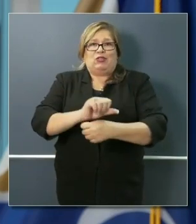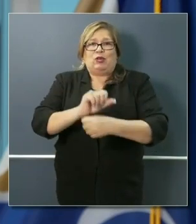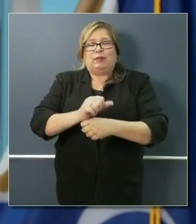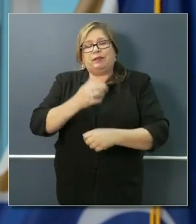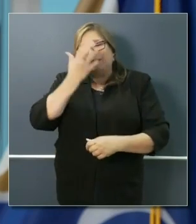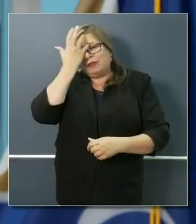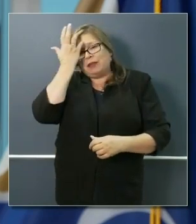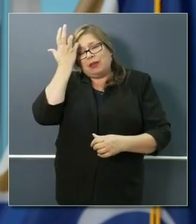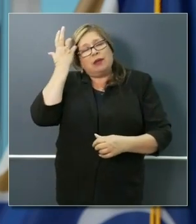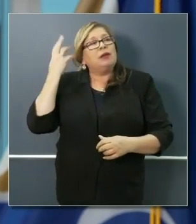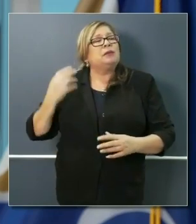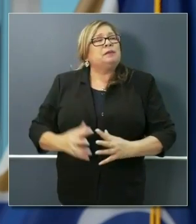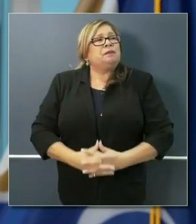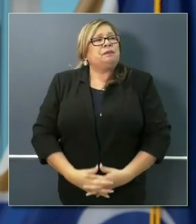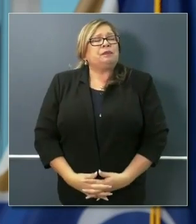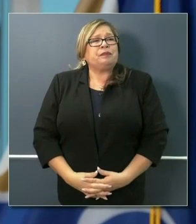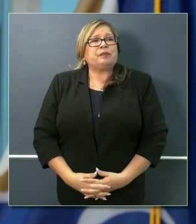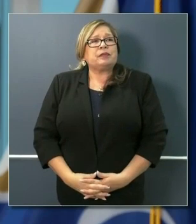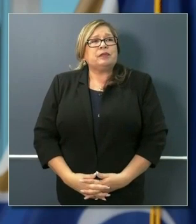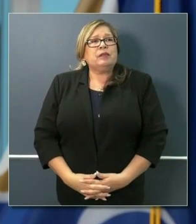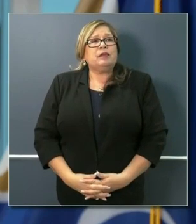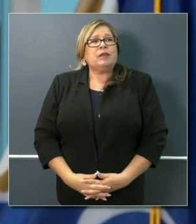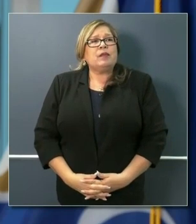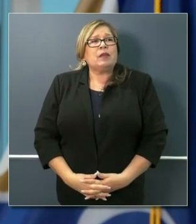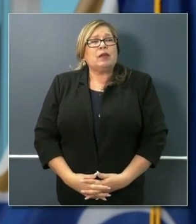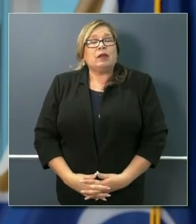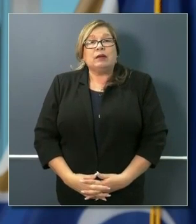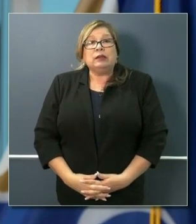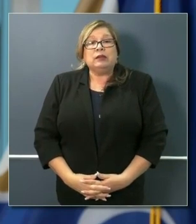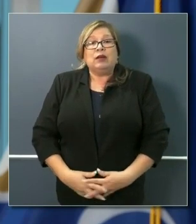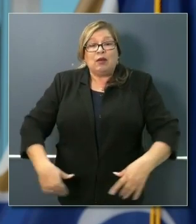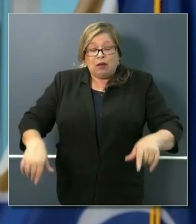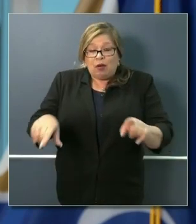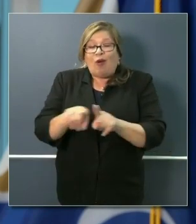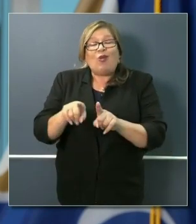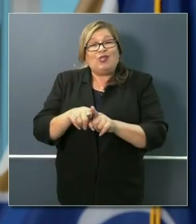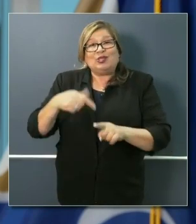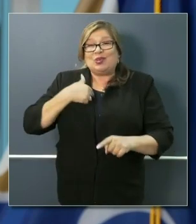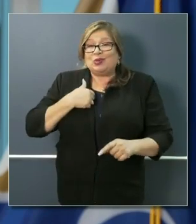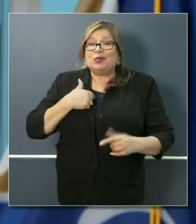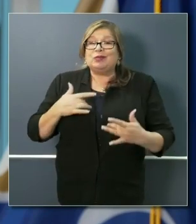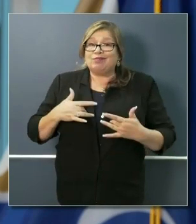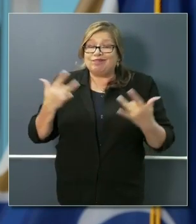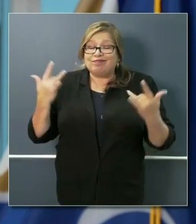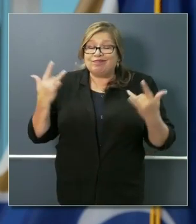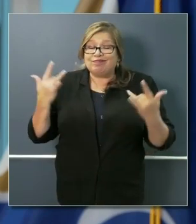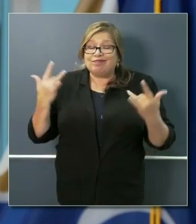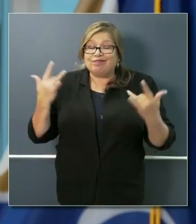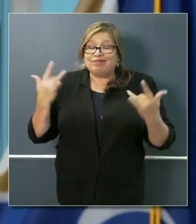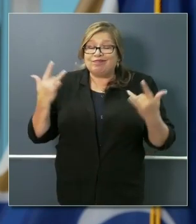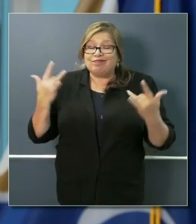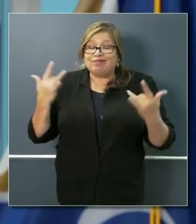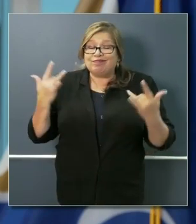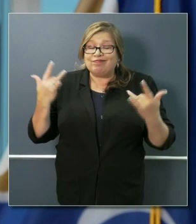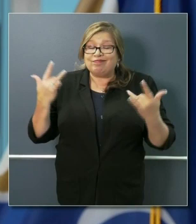are very pleased about the work that is being done, the heroic work, by some estimates. I mentioned one